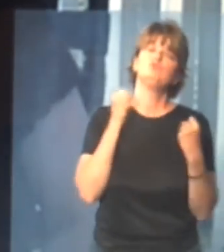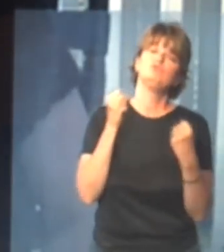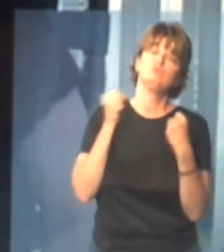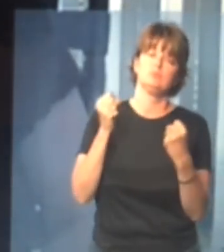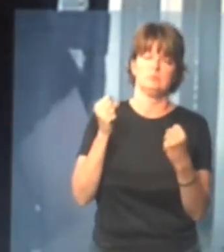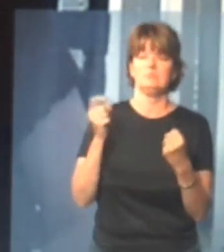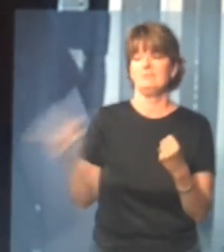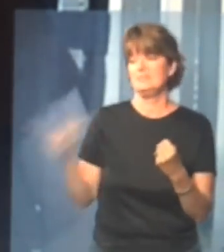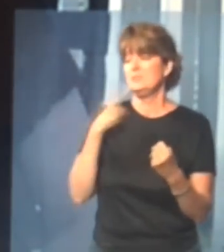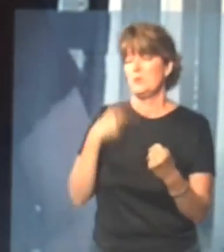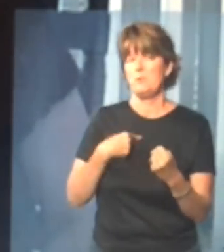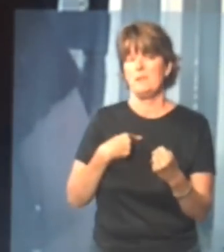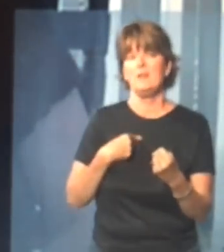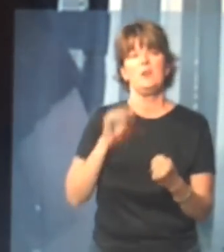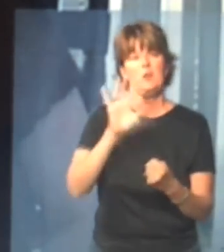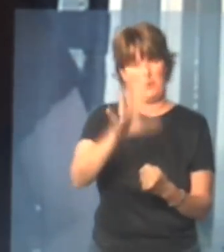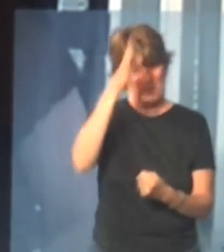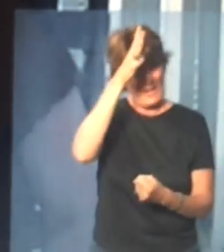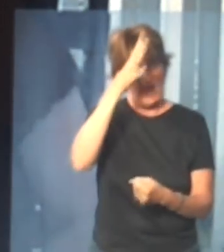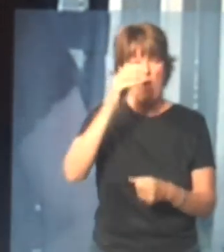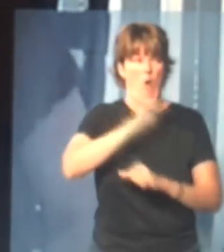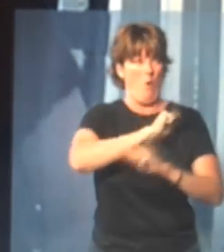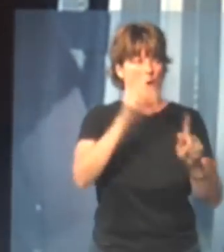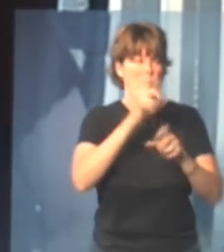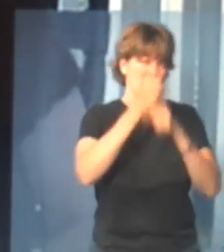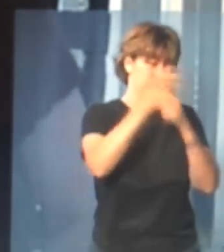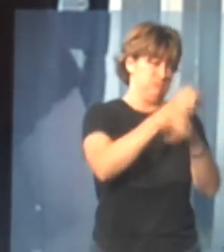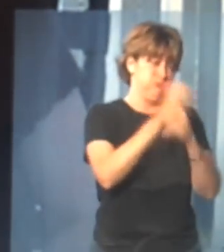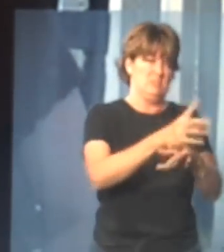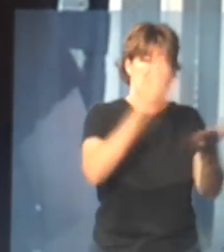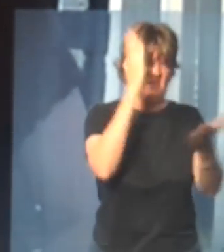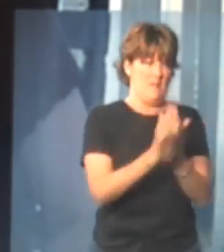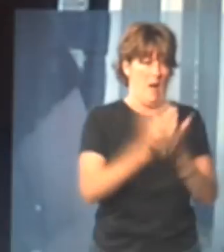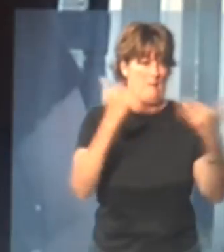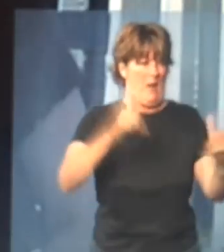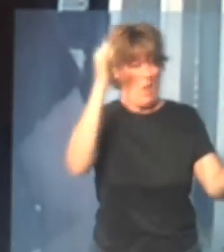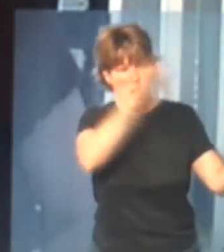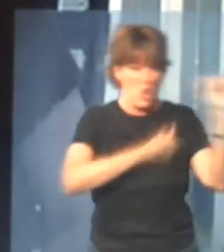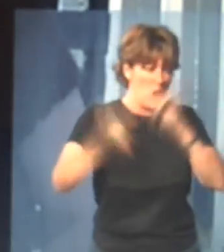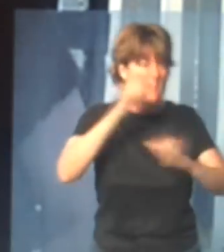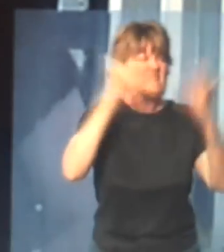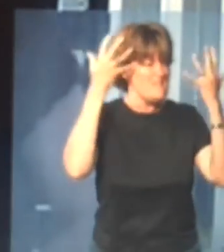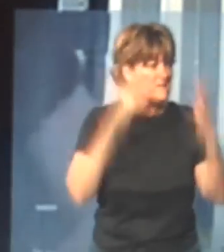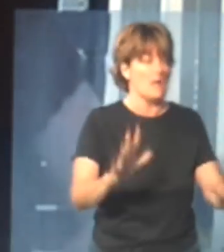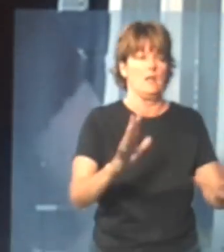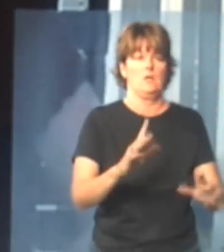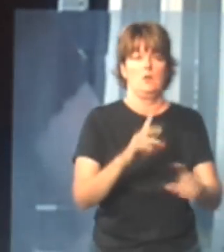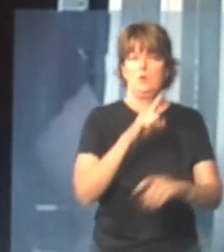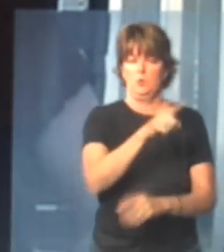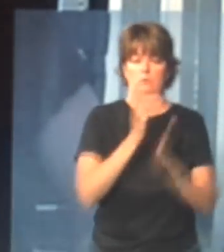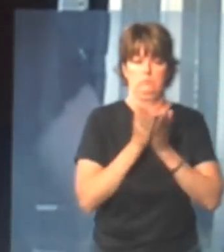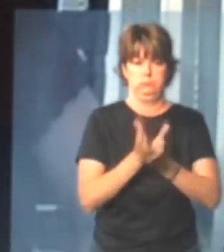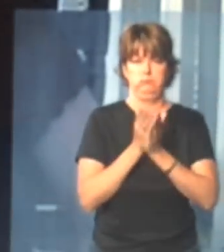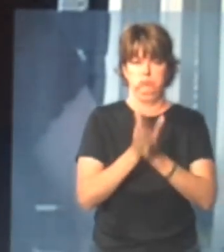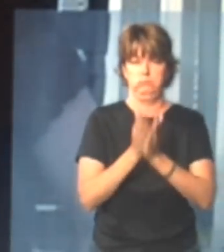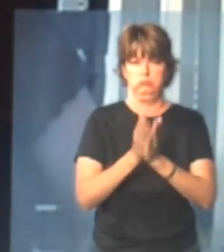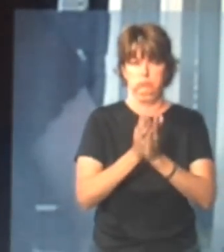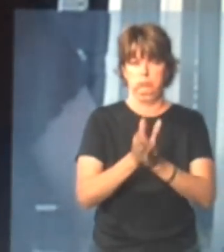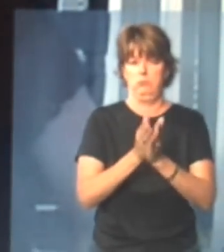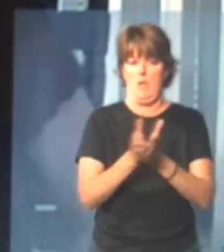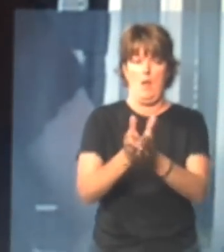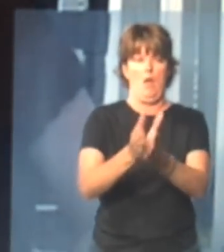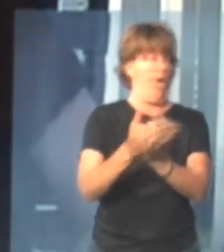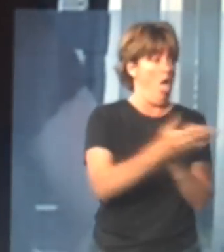dad yelled at all of him, said, no more playing around, you know, just canoe, straight forward,